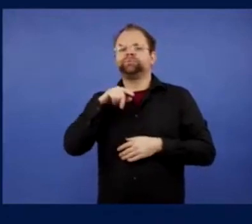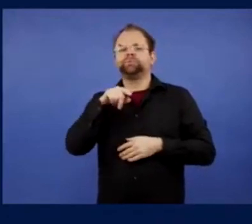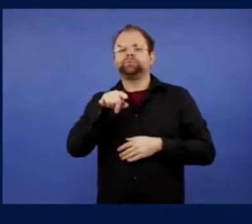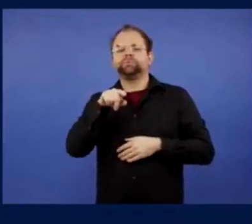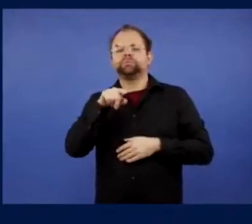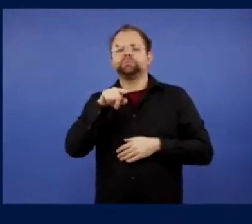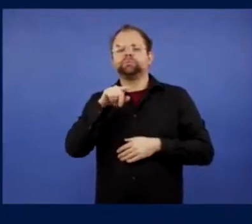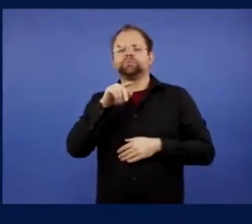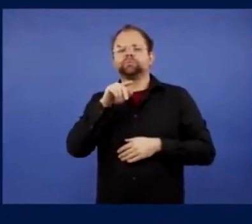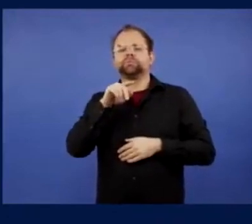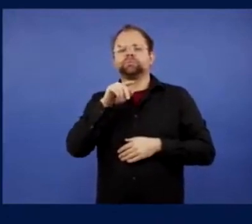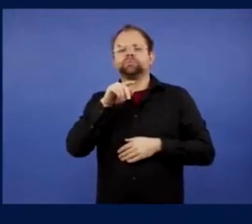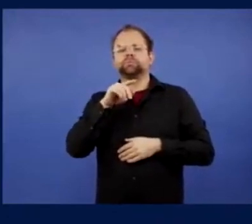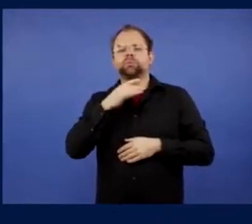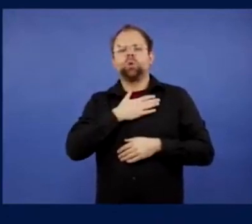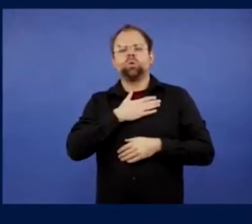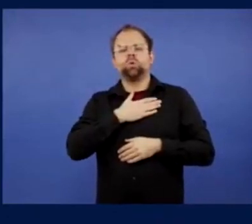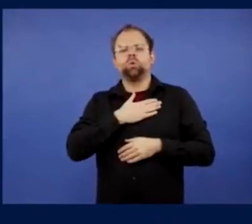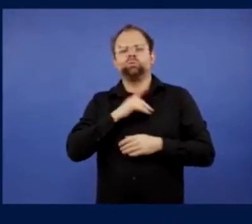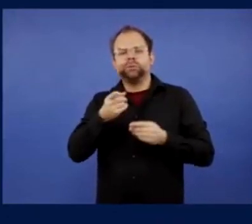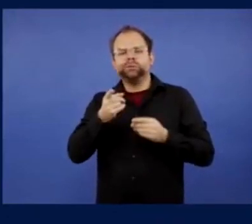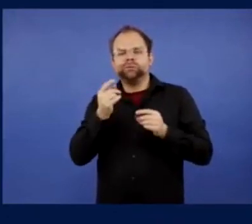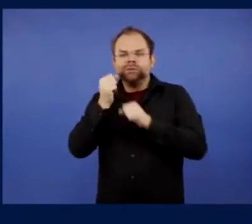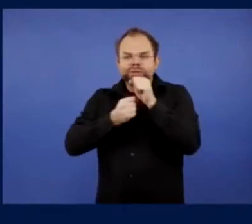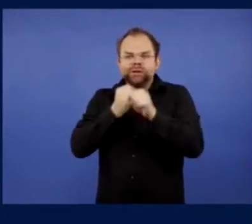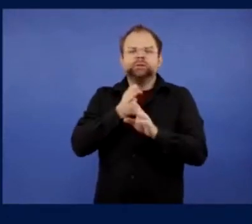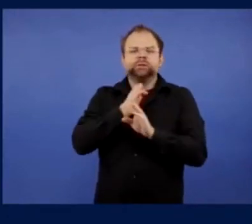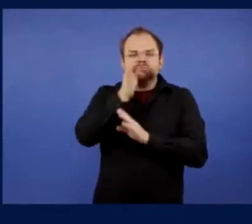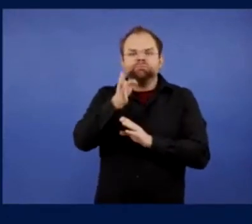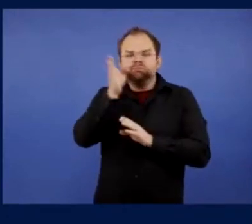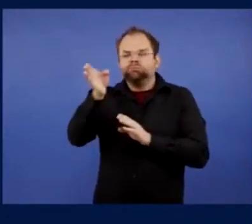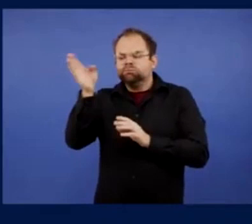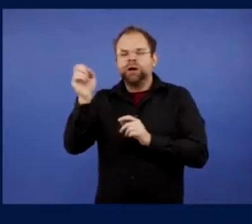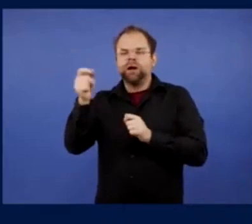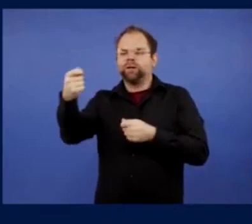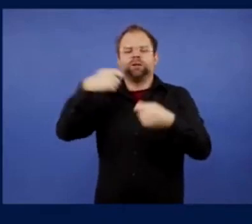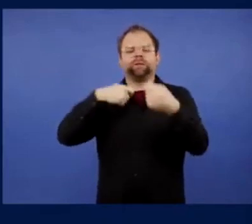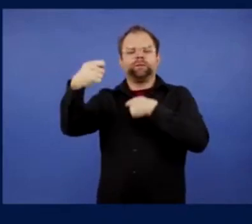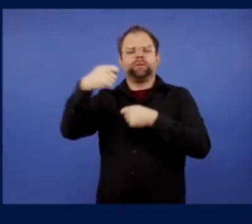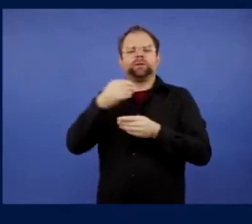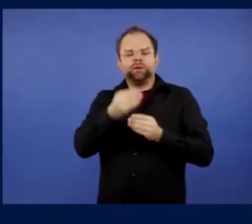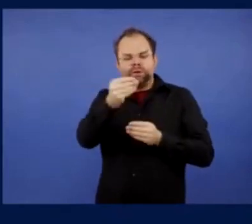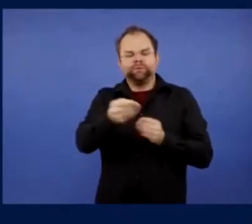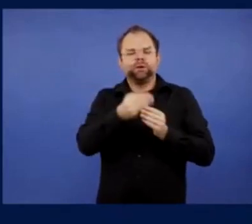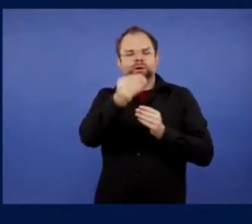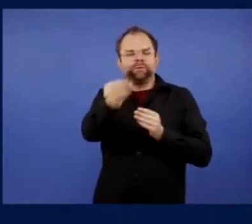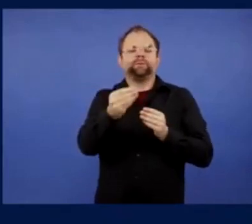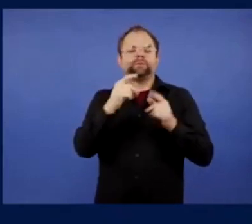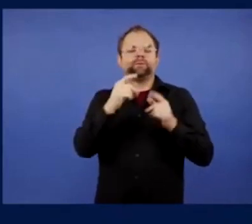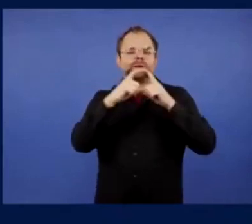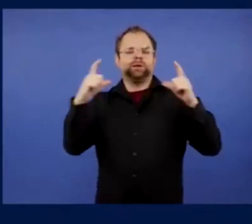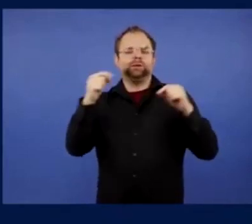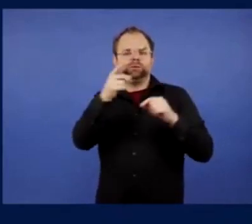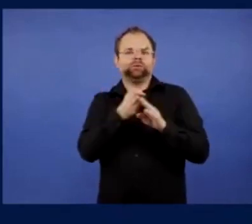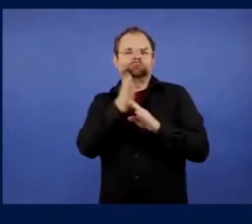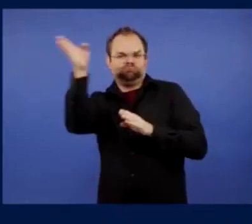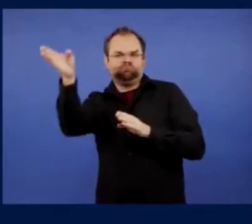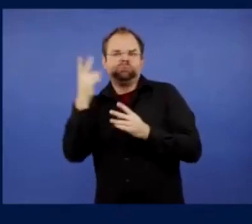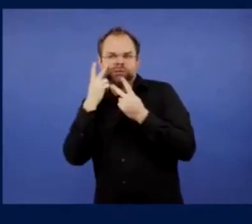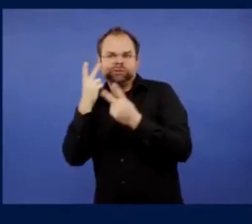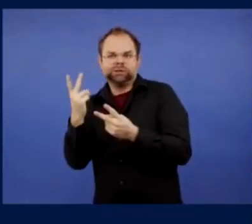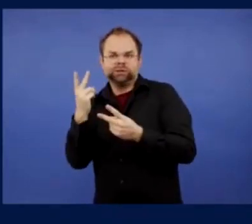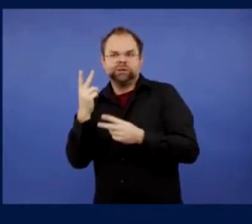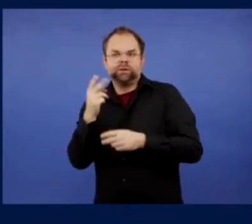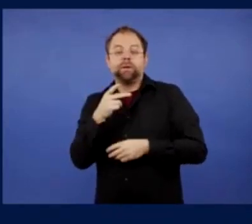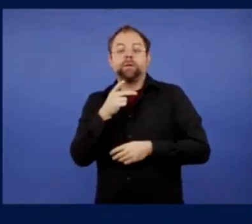So that's one of the main, main obstacles is the allocation of tickets for these away games. And the obstacles that we have to come, you know,